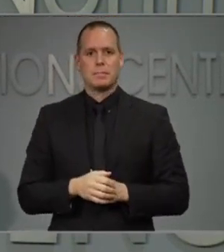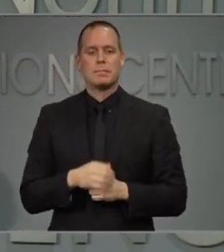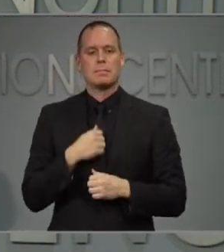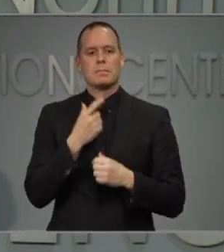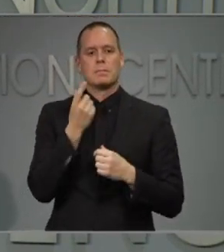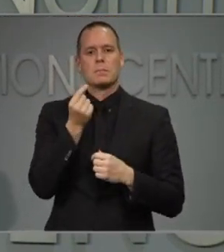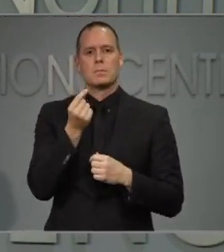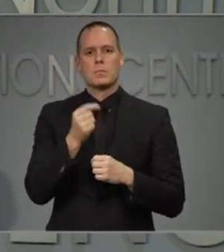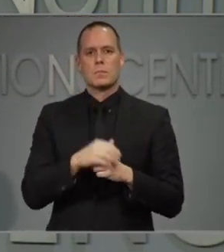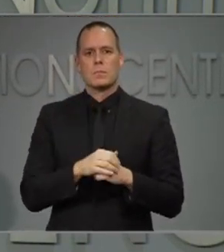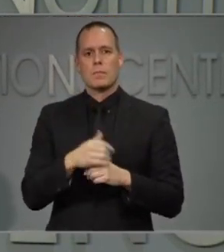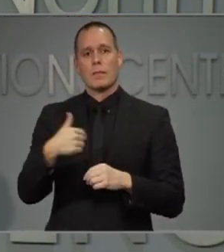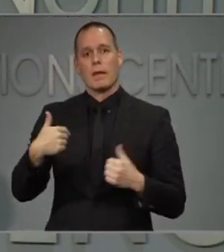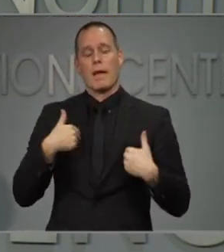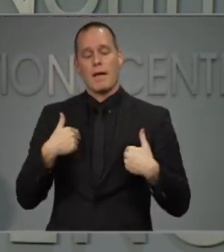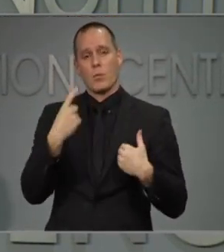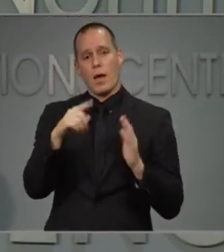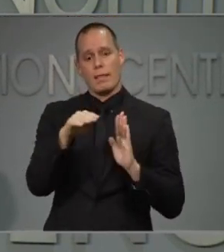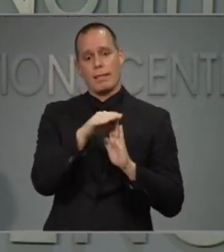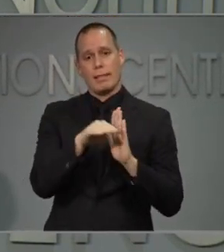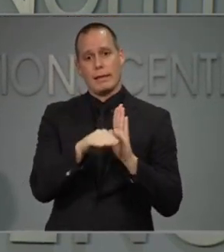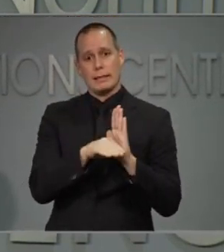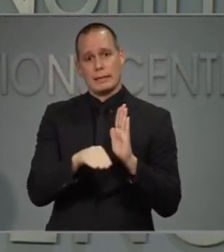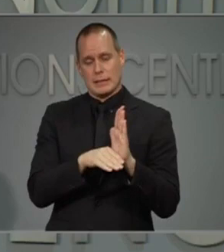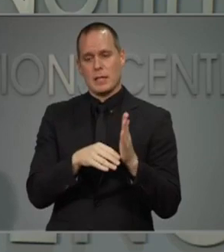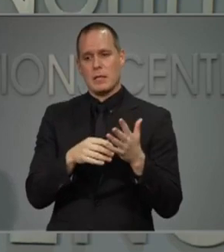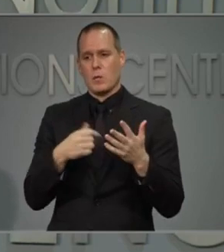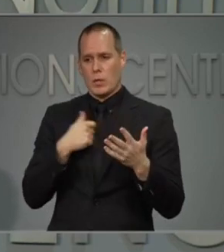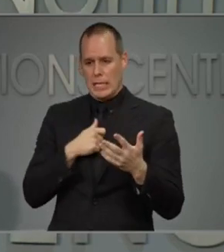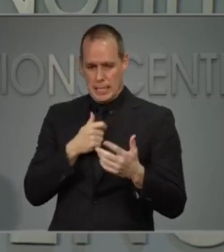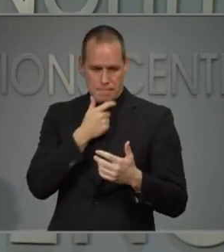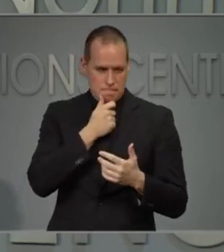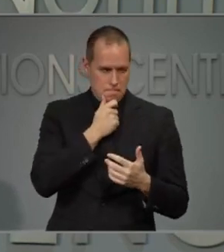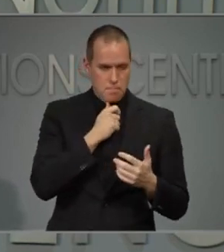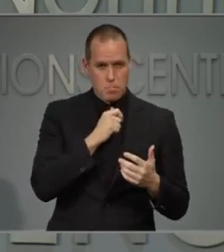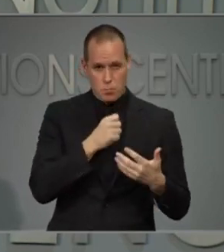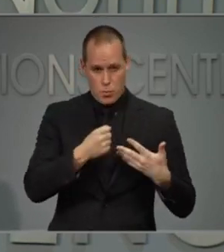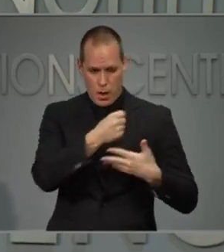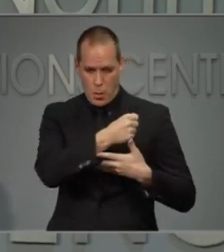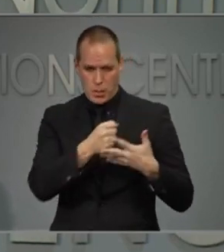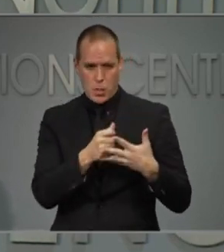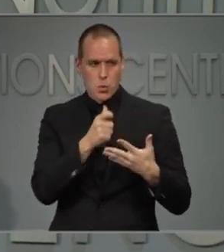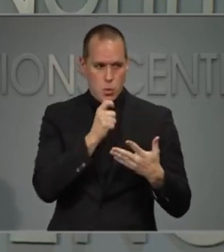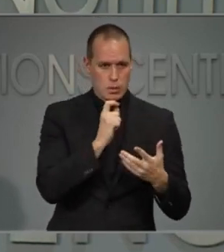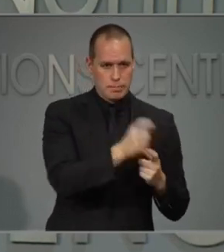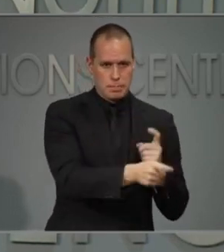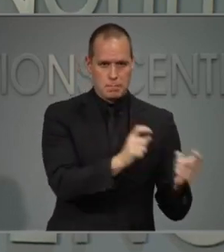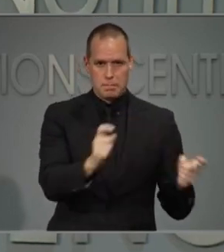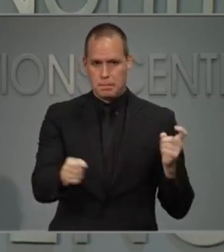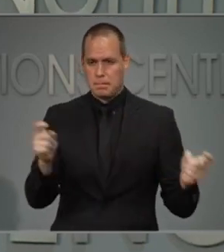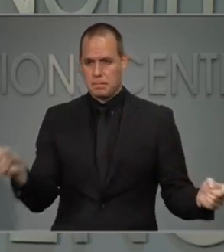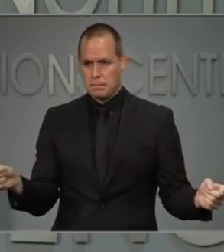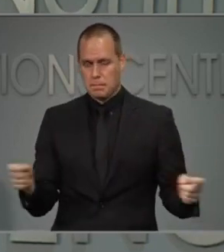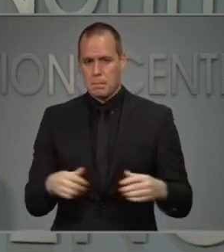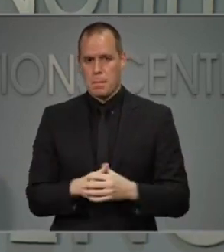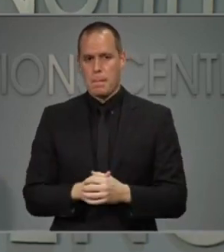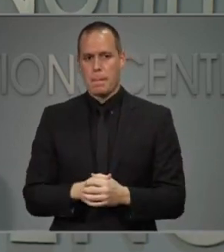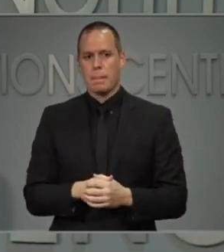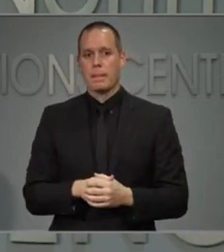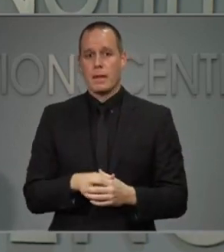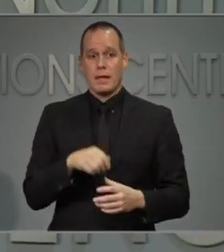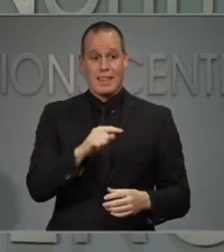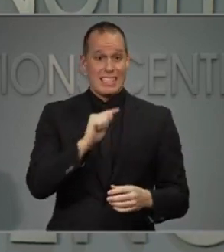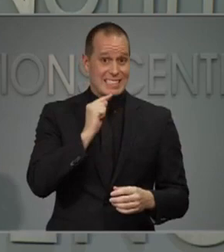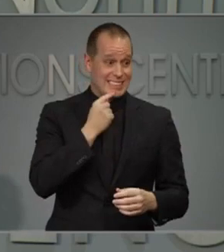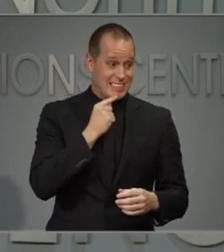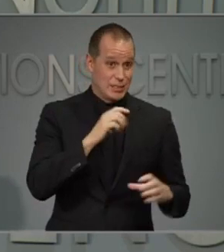a prioritization list and of course we're going to prioritize PPE going out to the more acute patients